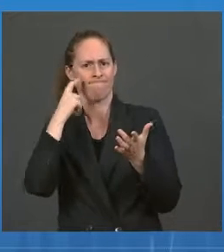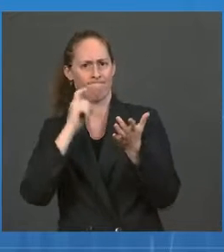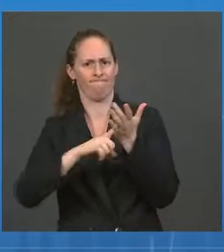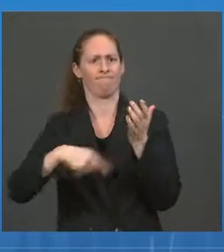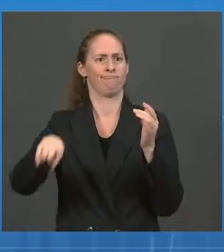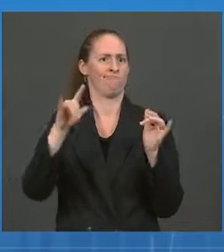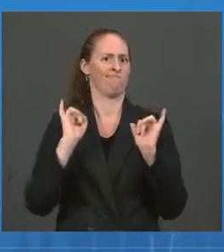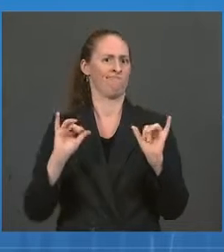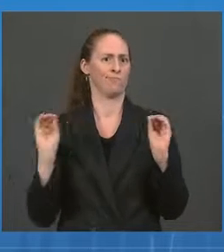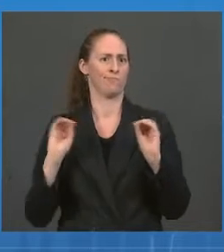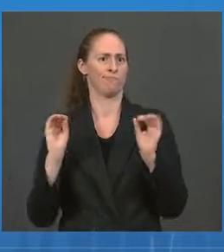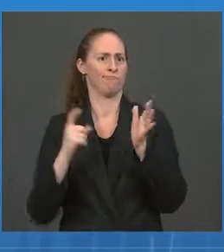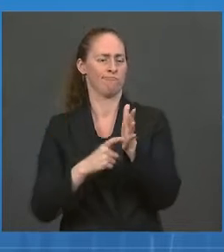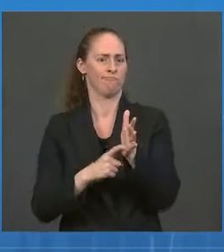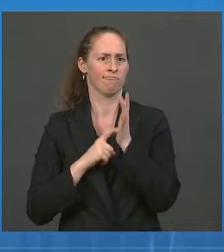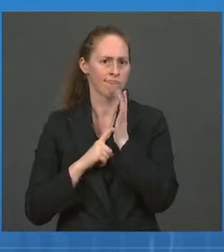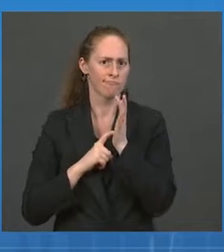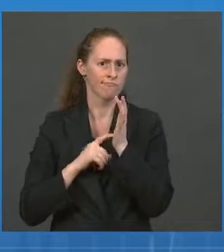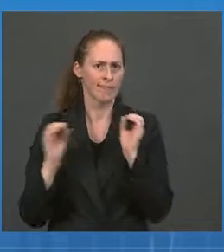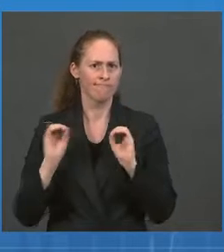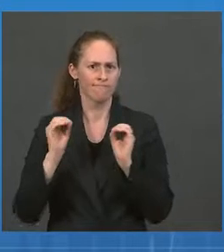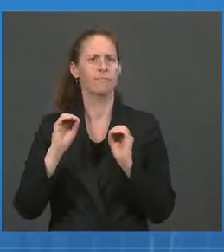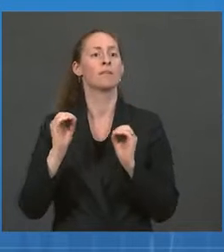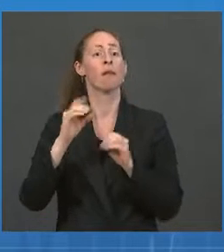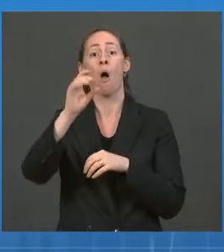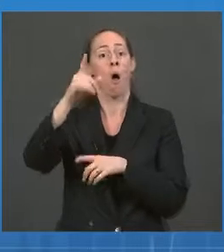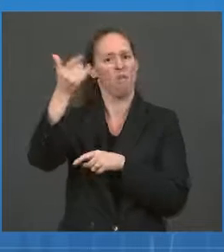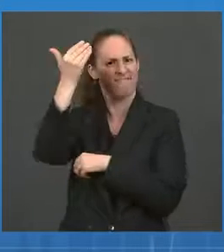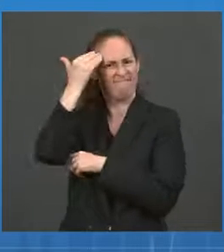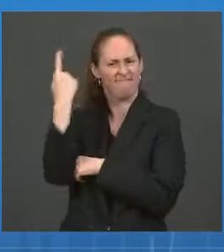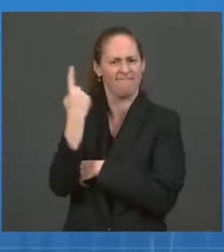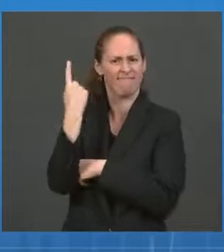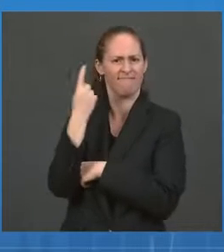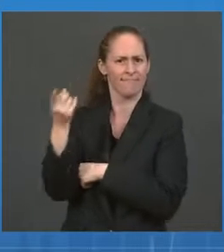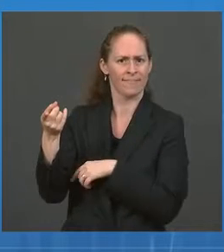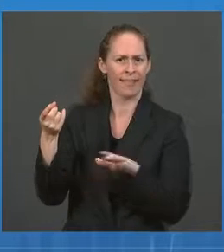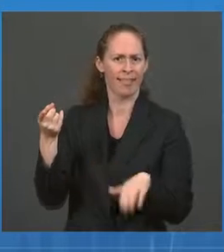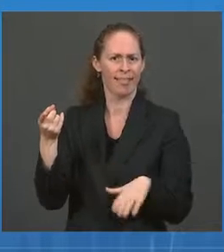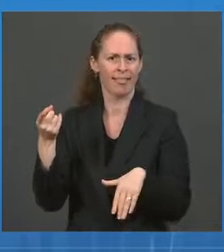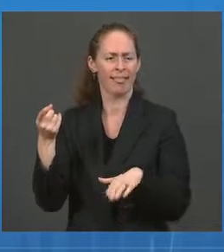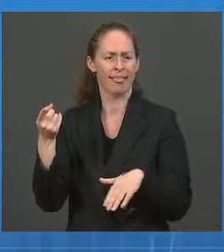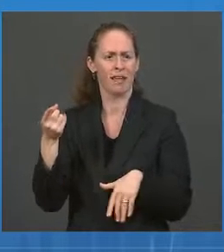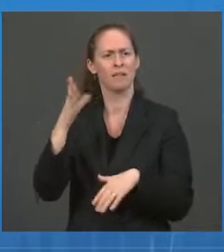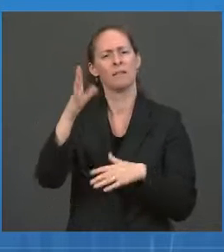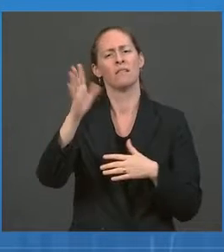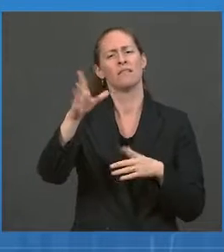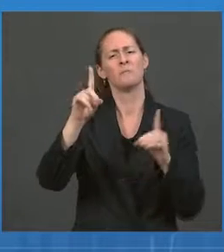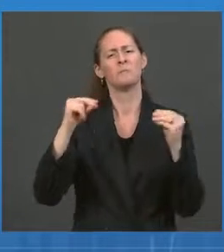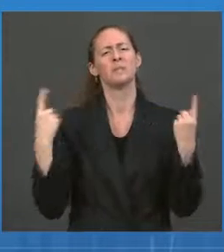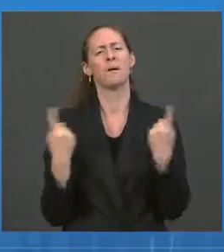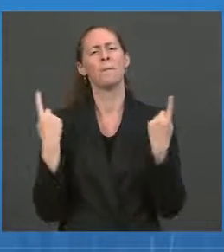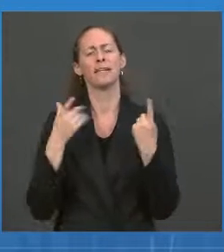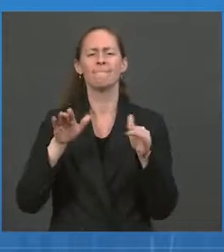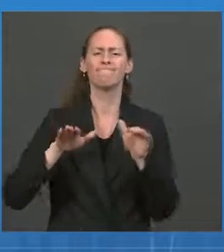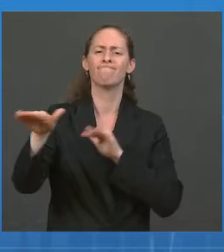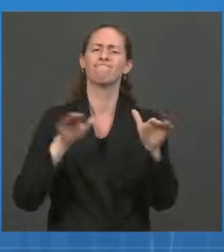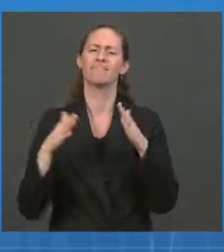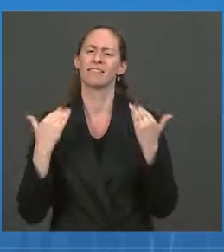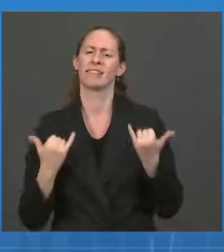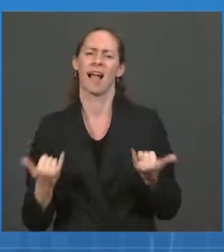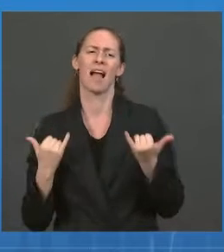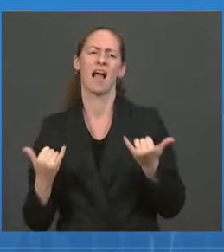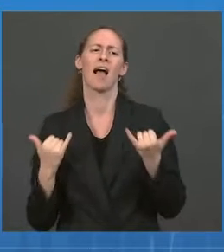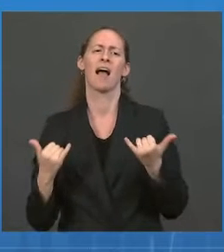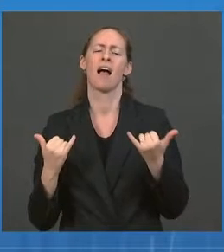an individual American who hasn't yet gotten vaccinated, step up and do your part. It's the right